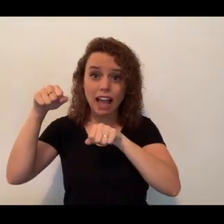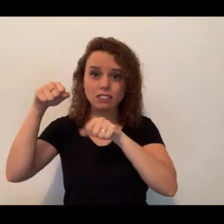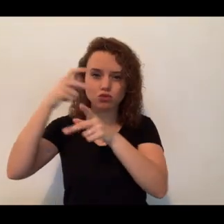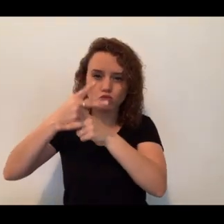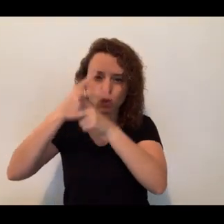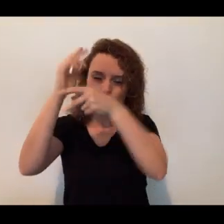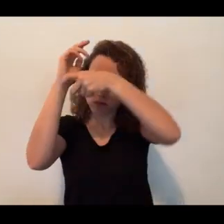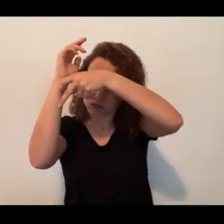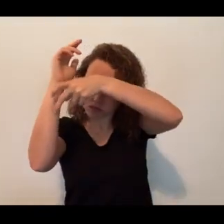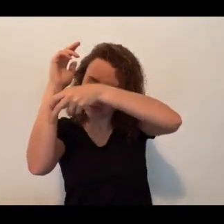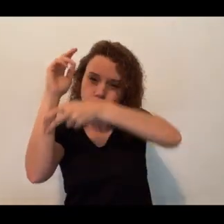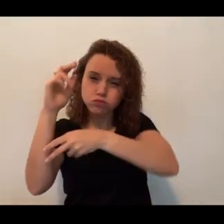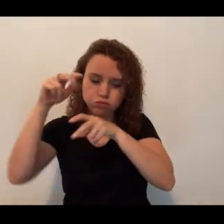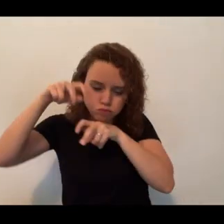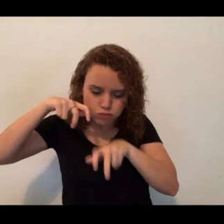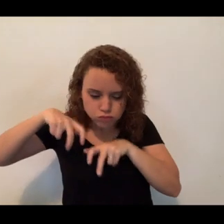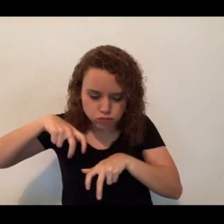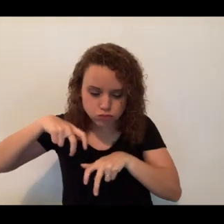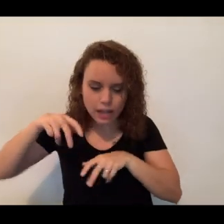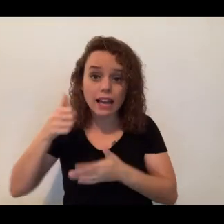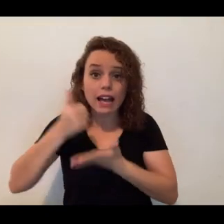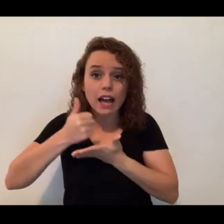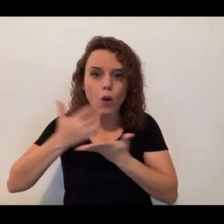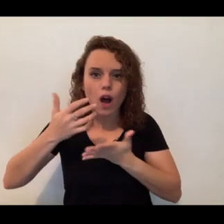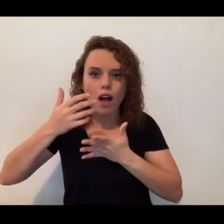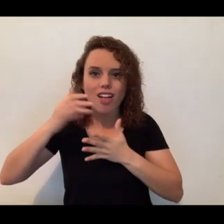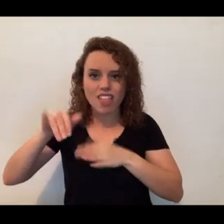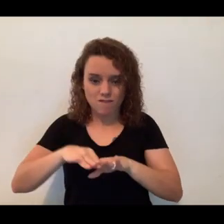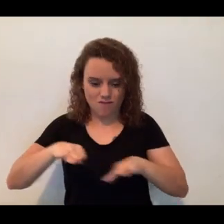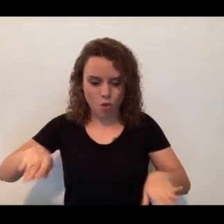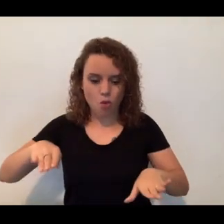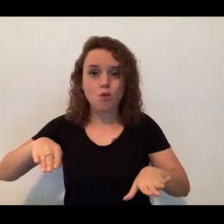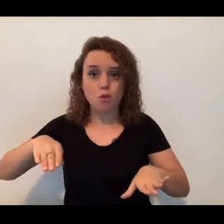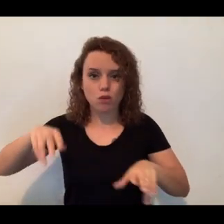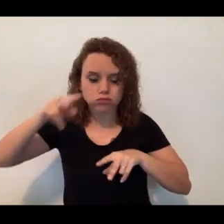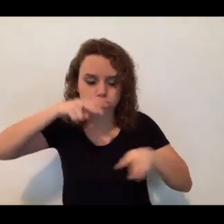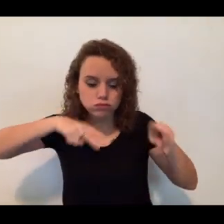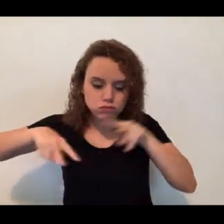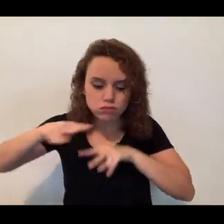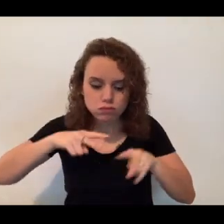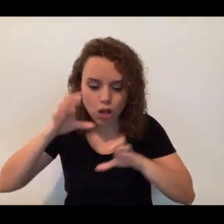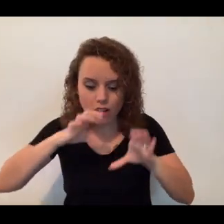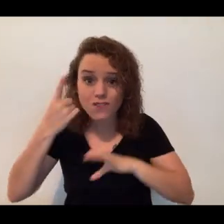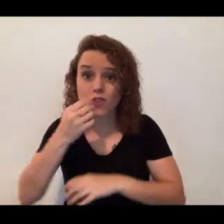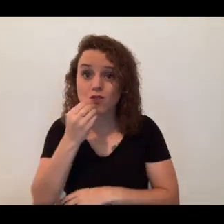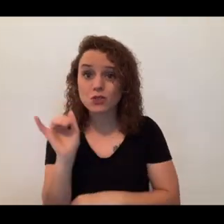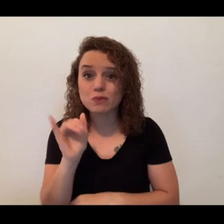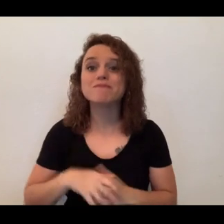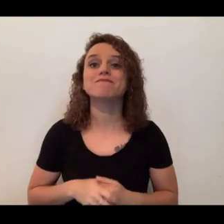ago. That helps them to look down at the rainforest floor and what she might want to eat as well. Now, in the wild,